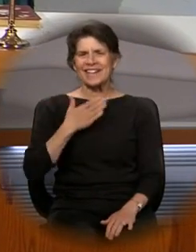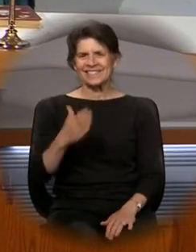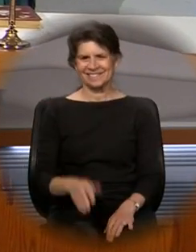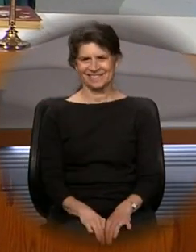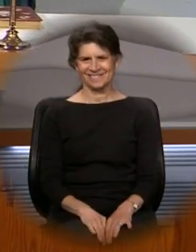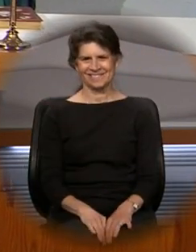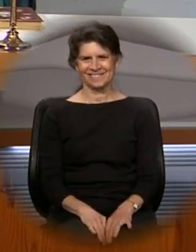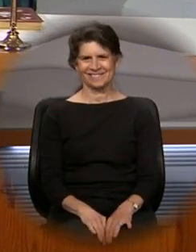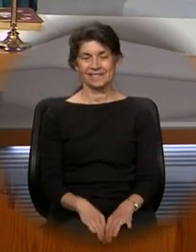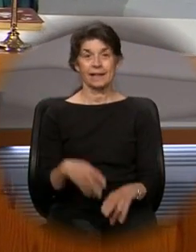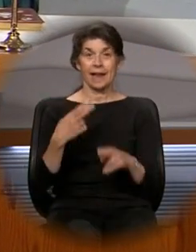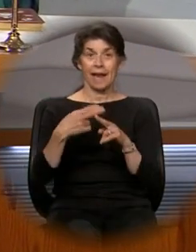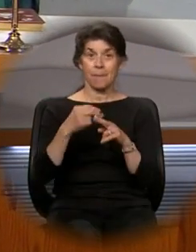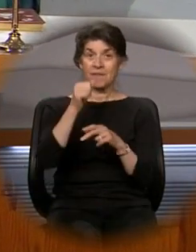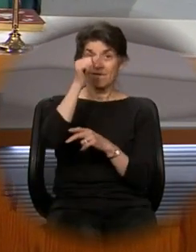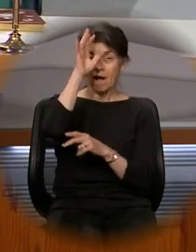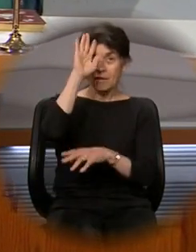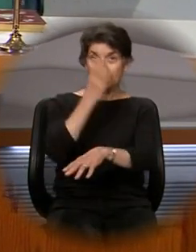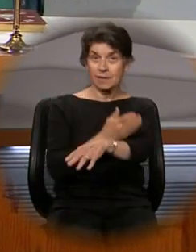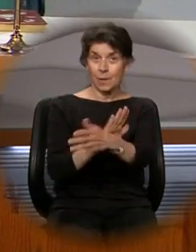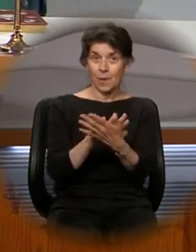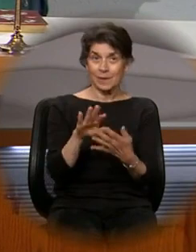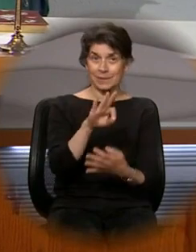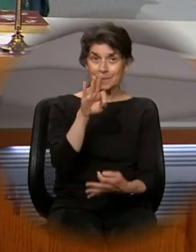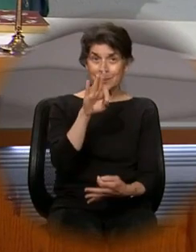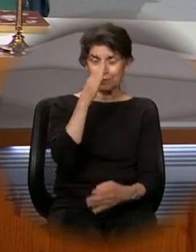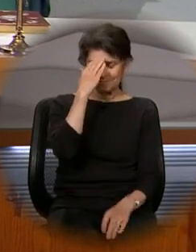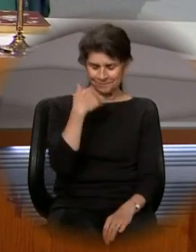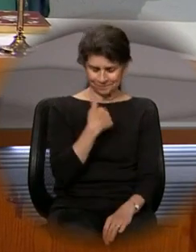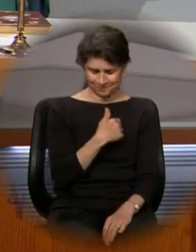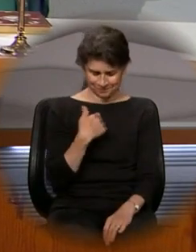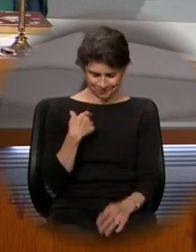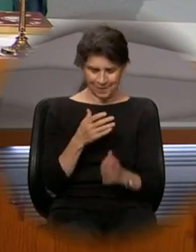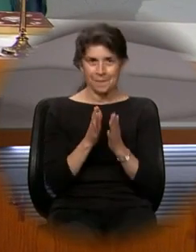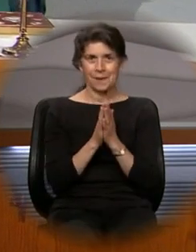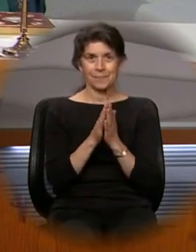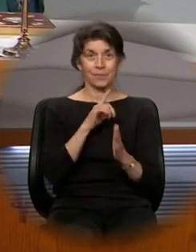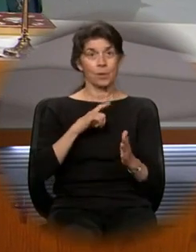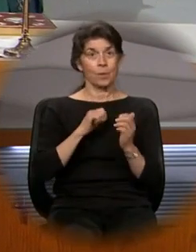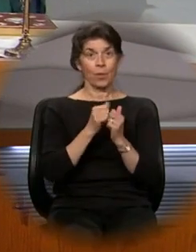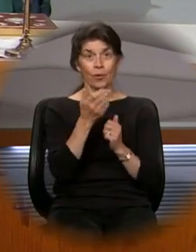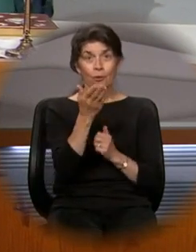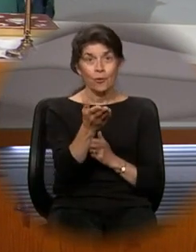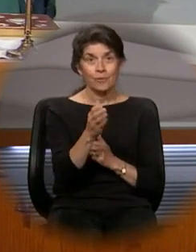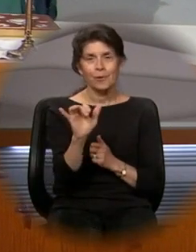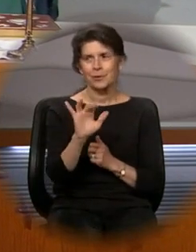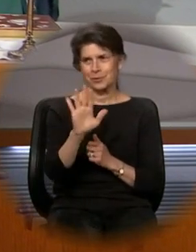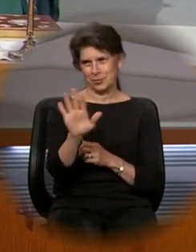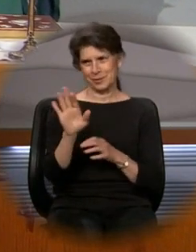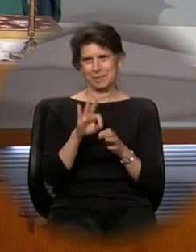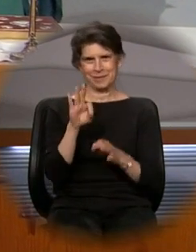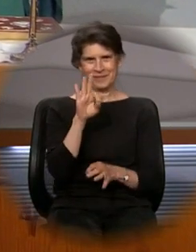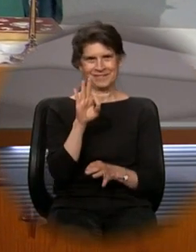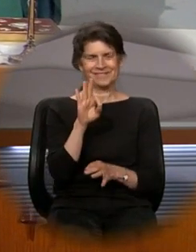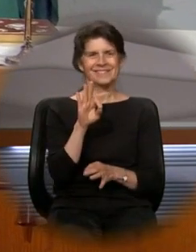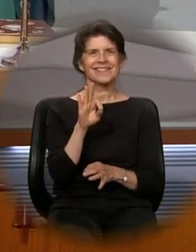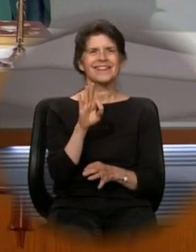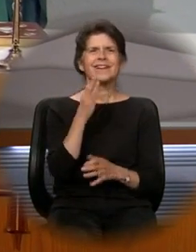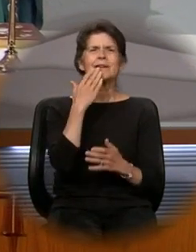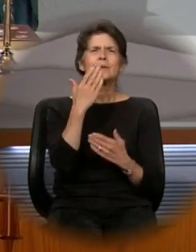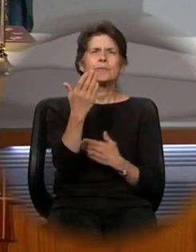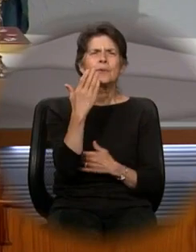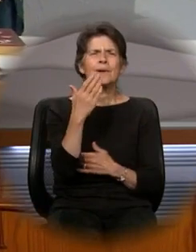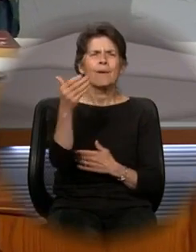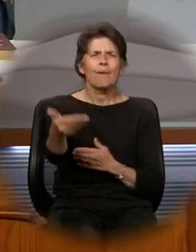In the name of the Father, and of the Son, and of the Holy Spirit. Amen. The Lord be with you. And with your spirit. Good morning and